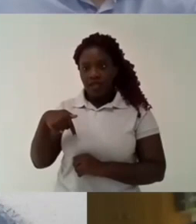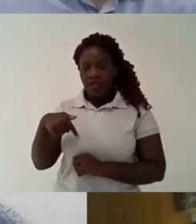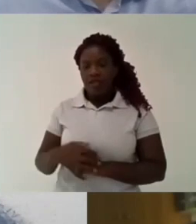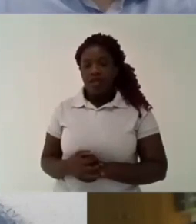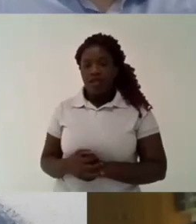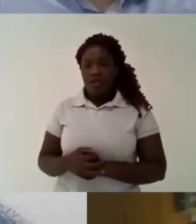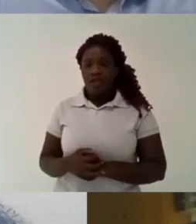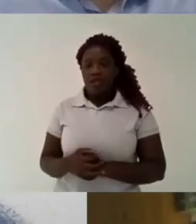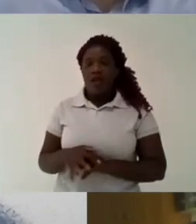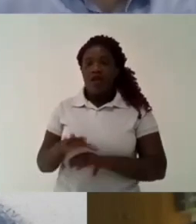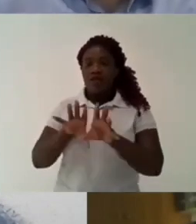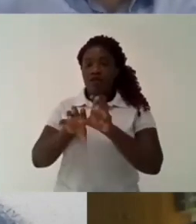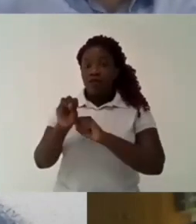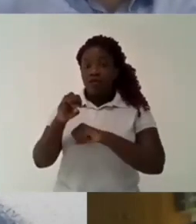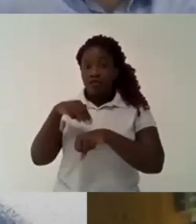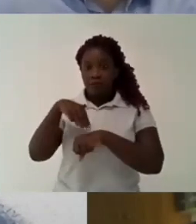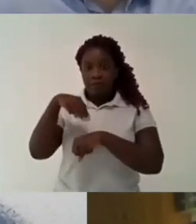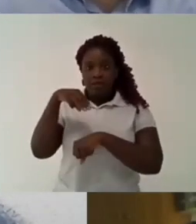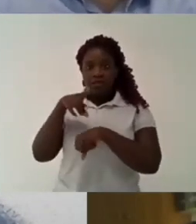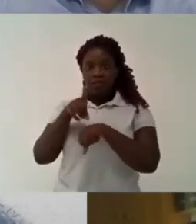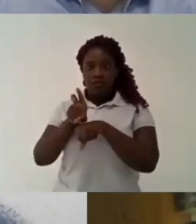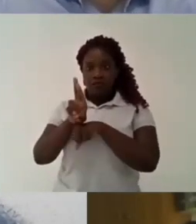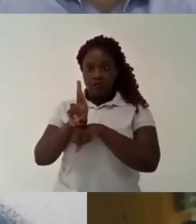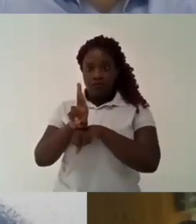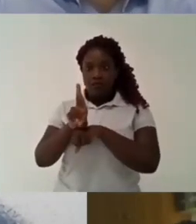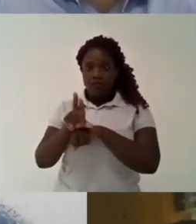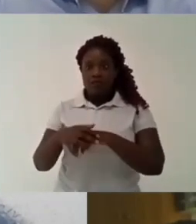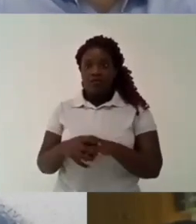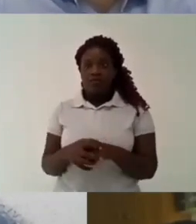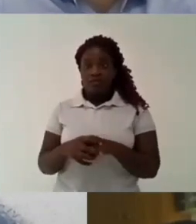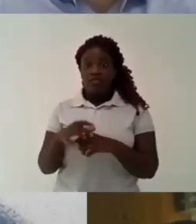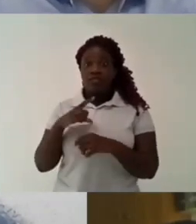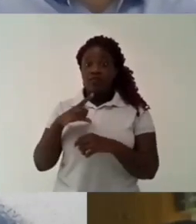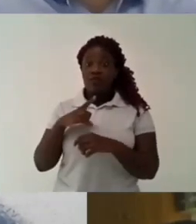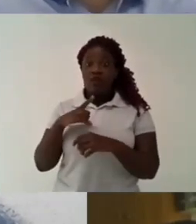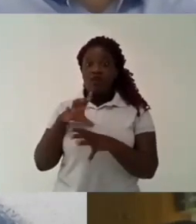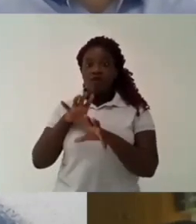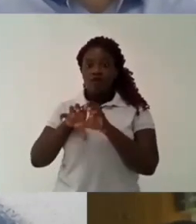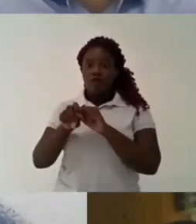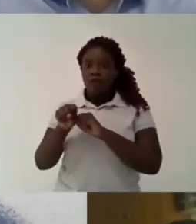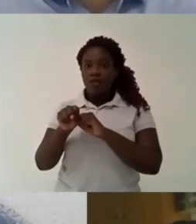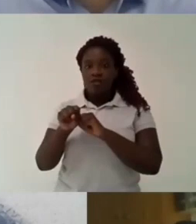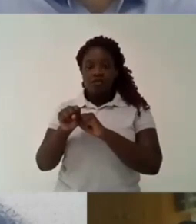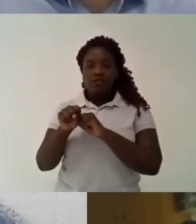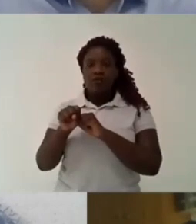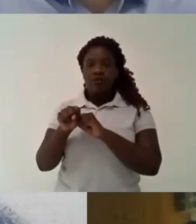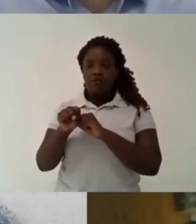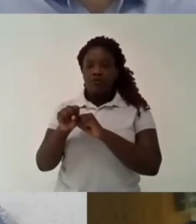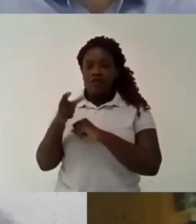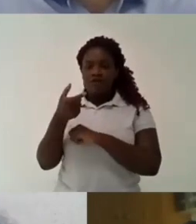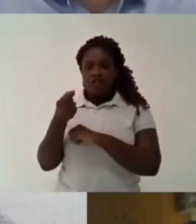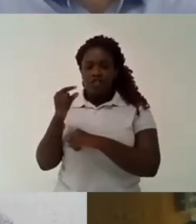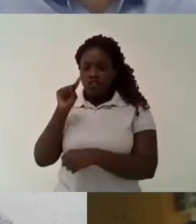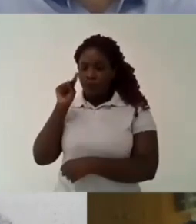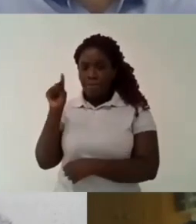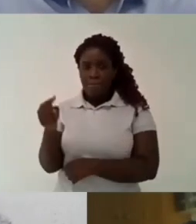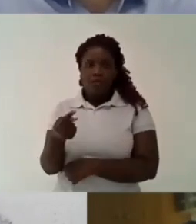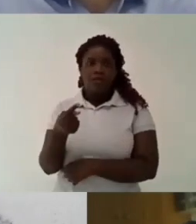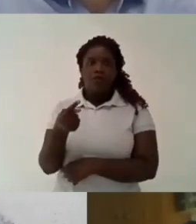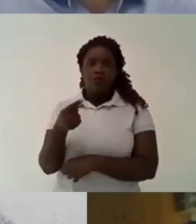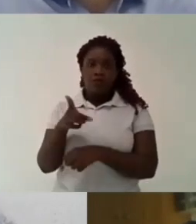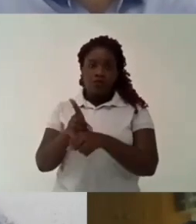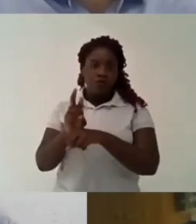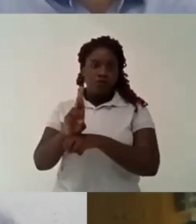we uh had uh we achieved uh the qualification of 22 000